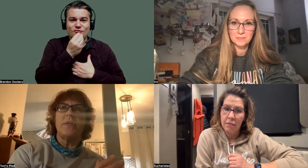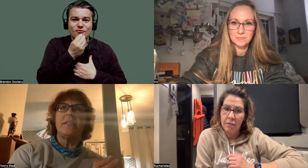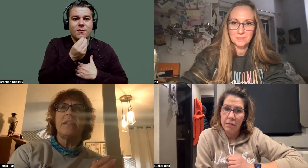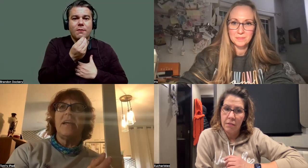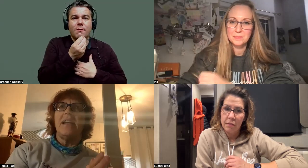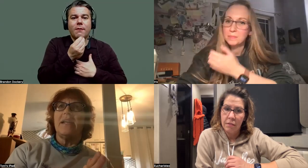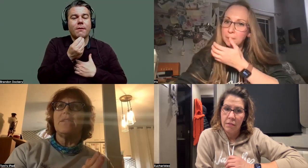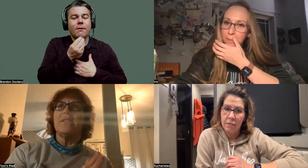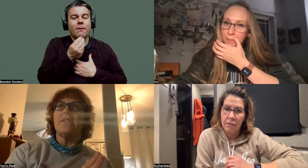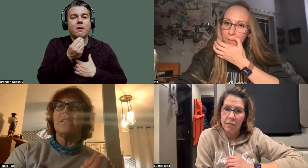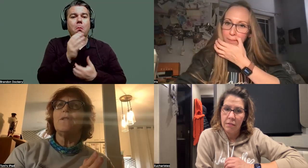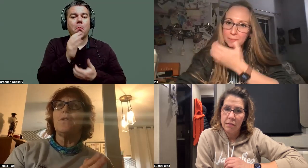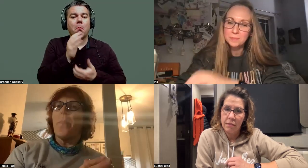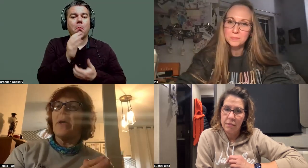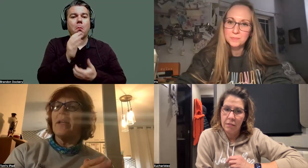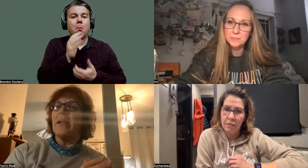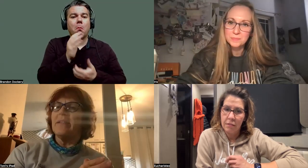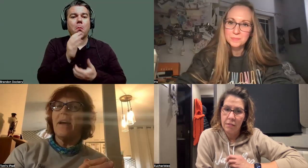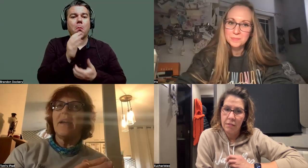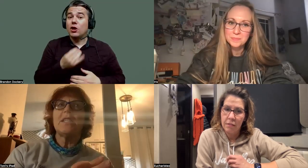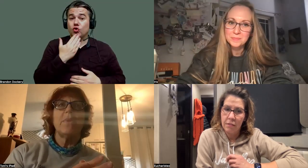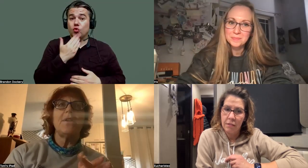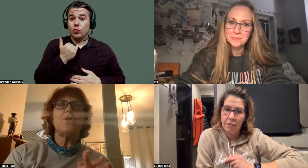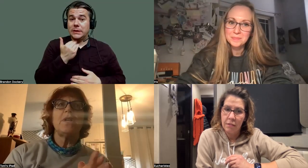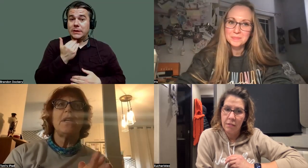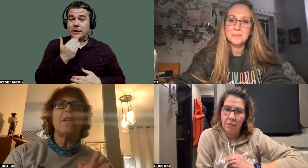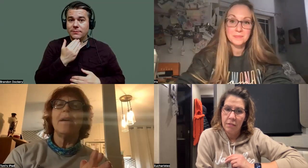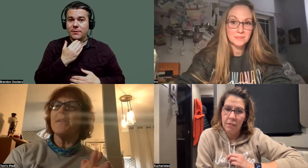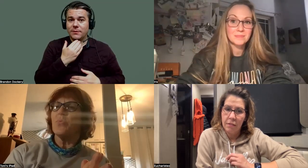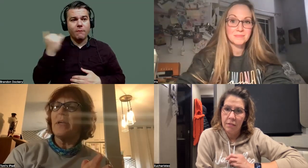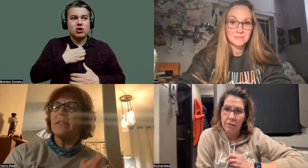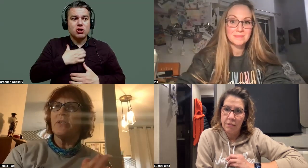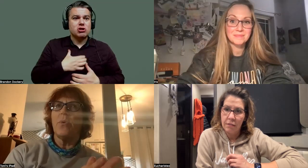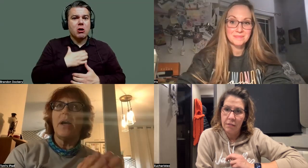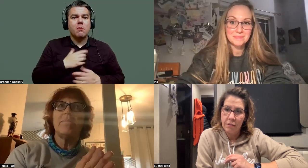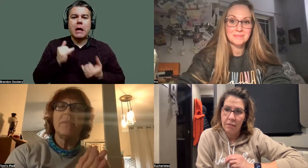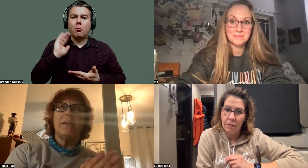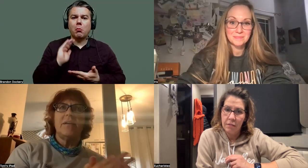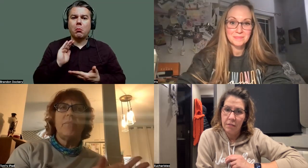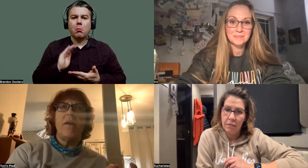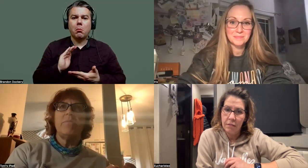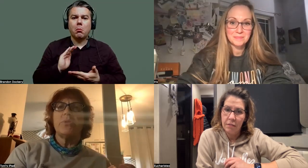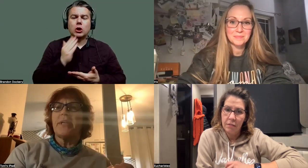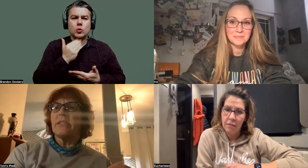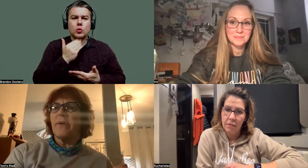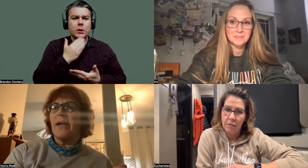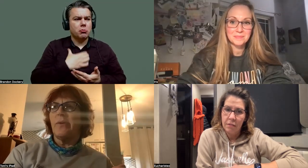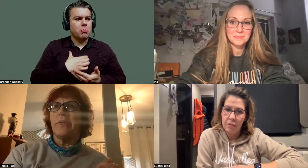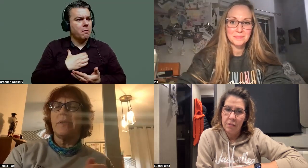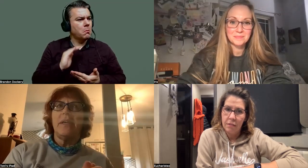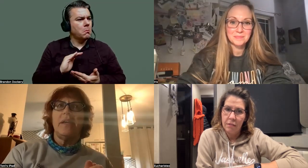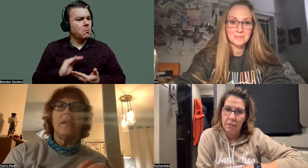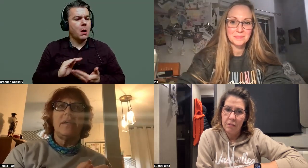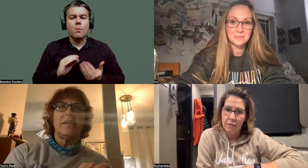do like sweets. And I still do, but not as much and not as sweet. And so I'm often more satisfied